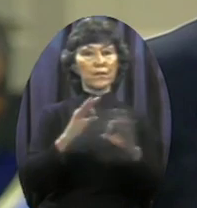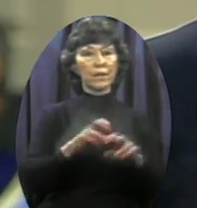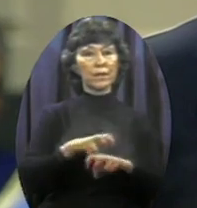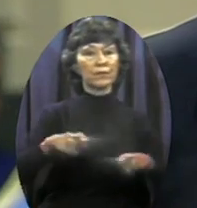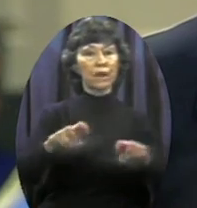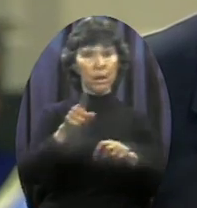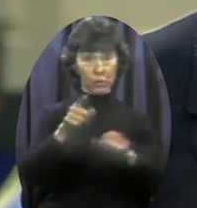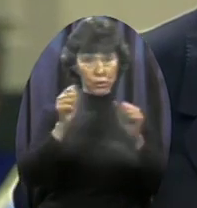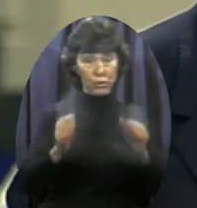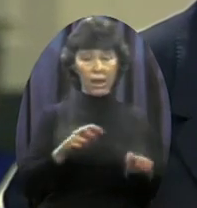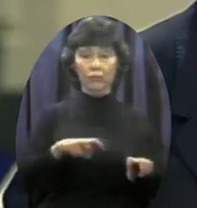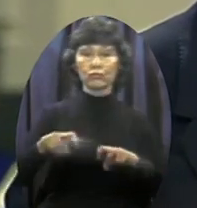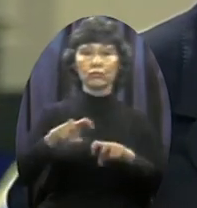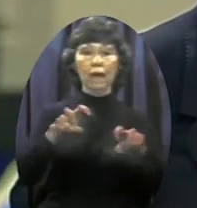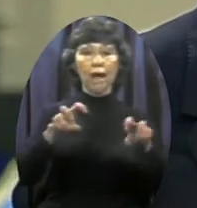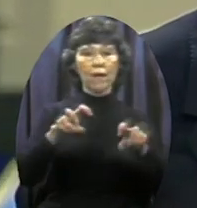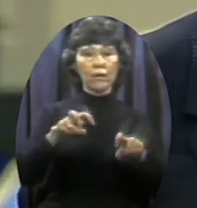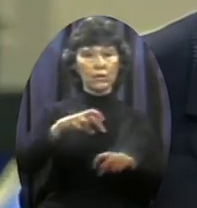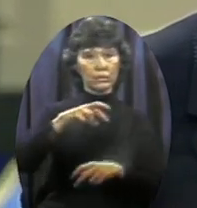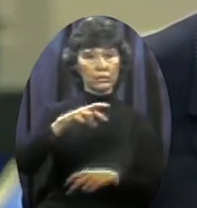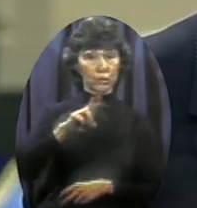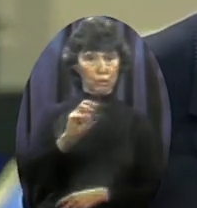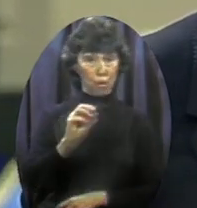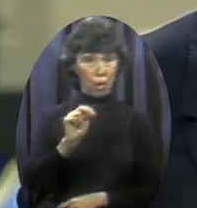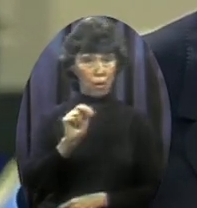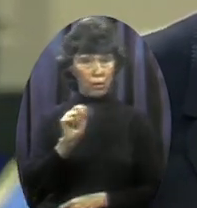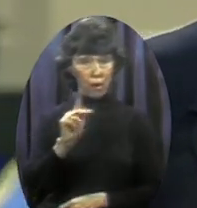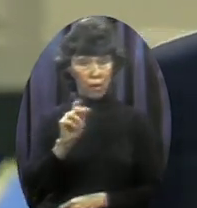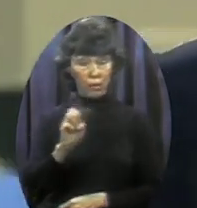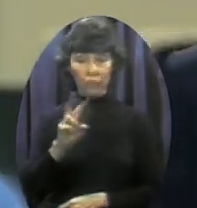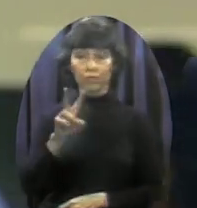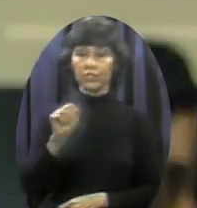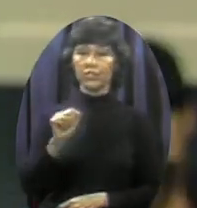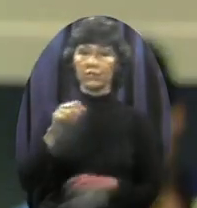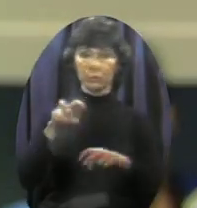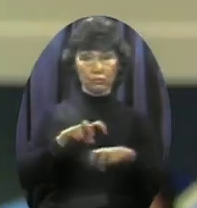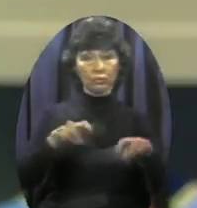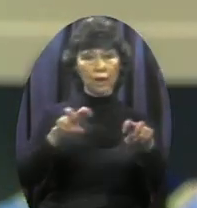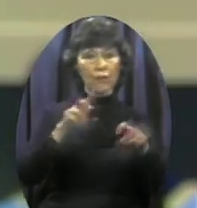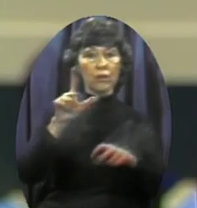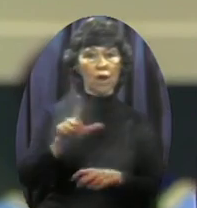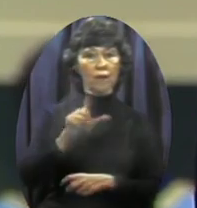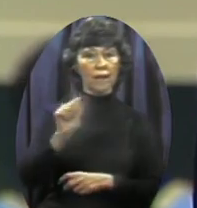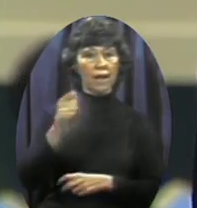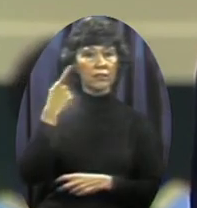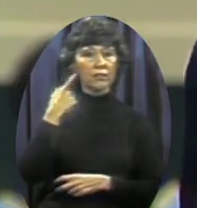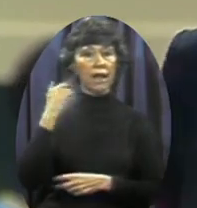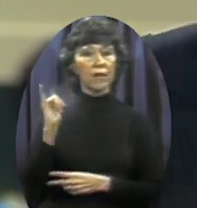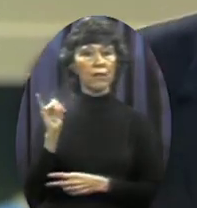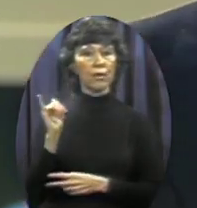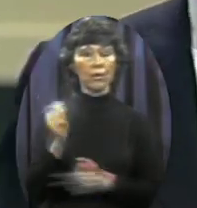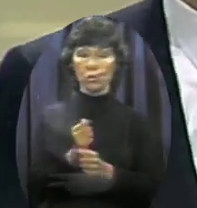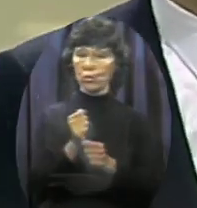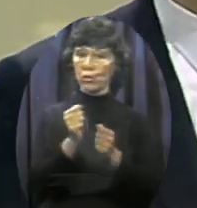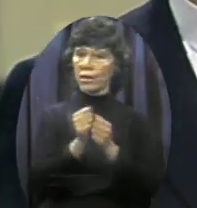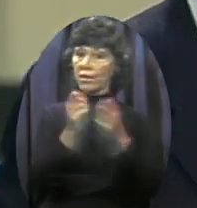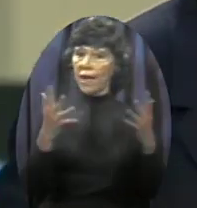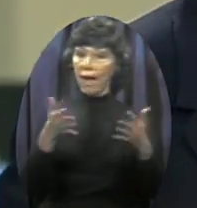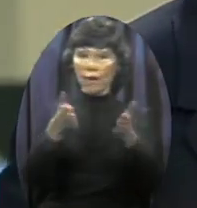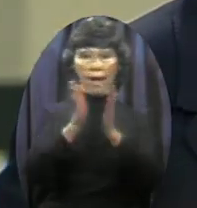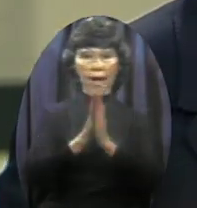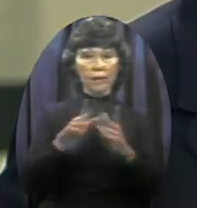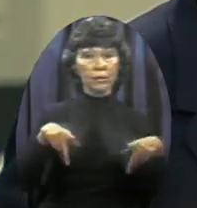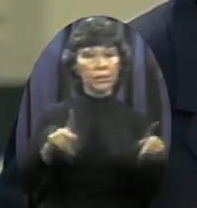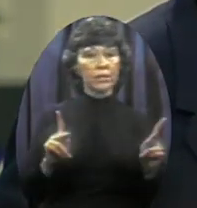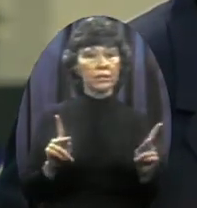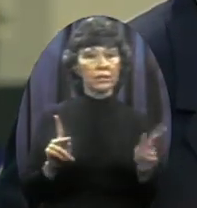today Without asking anybody's permission? You're saying, so what? Here's so what? You can't do that in